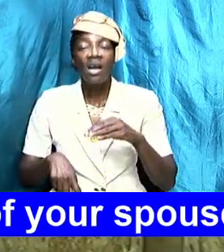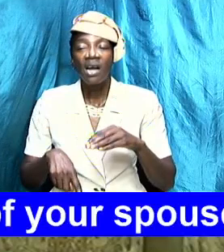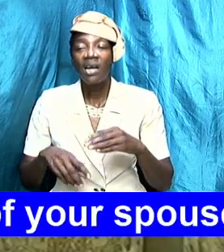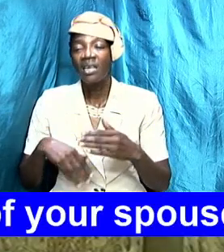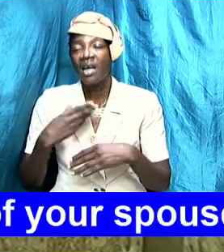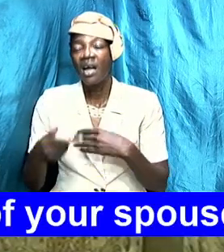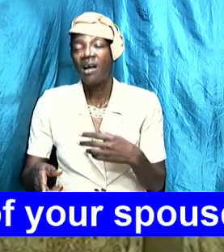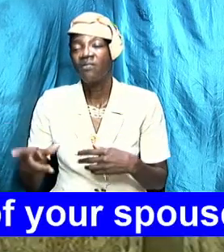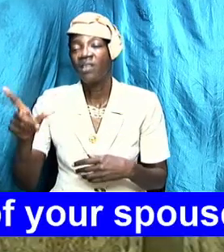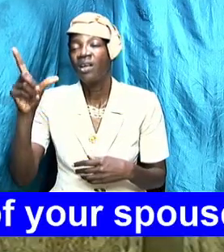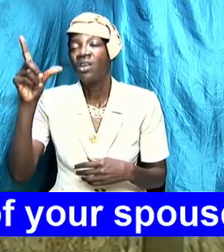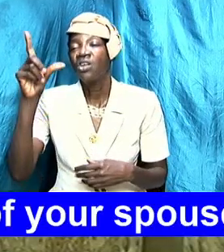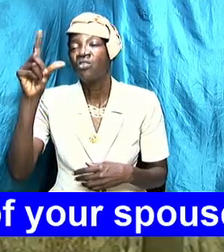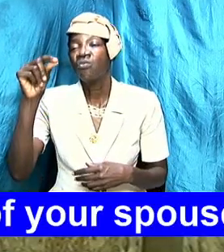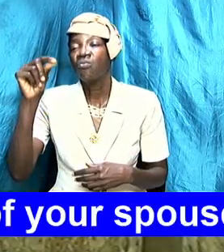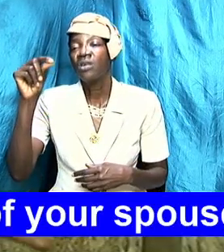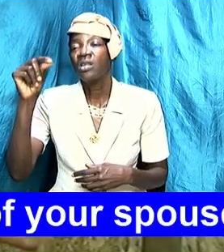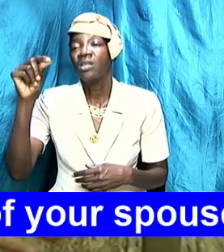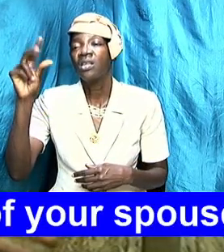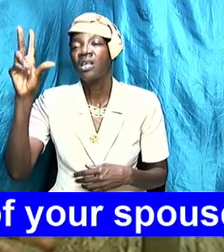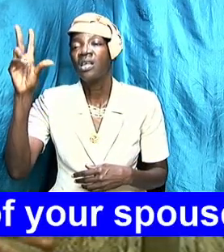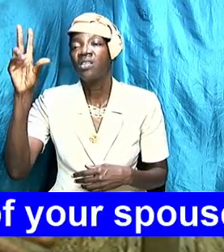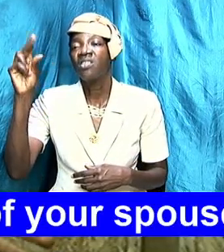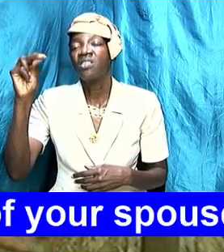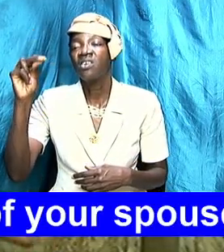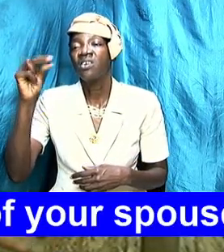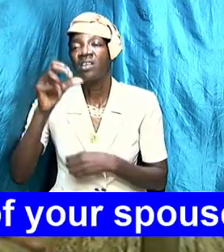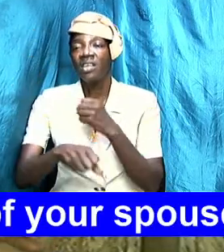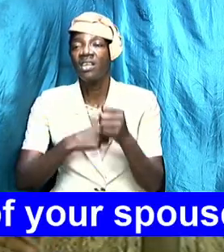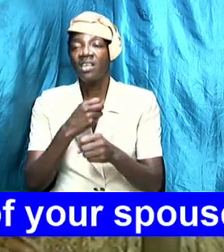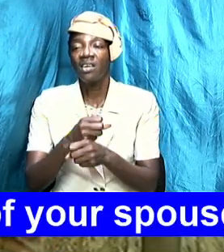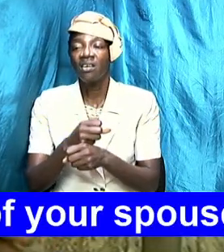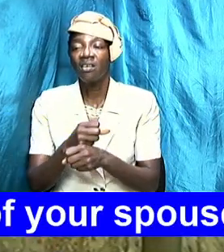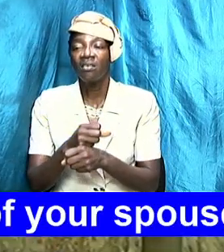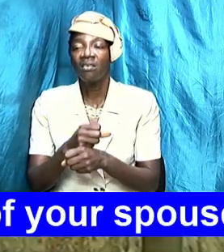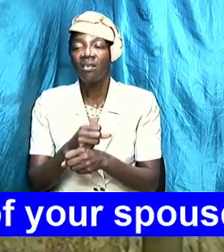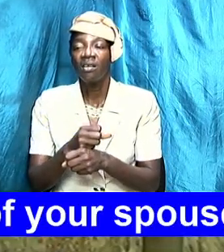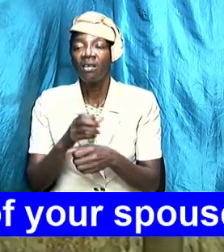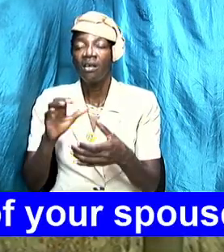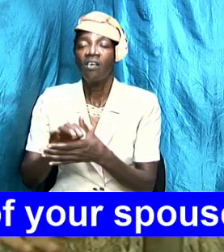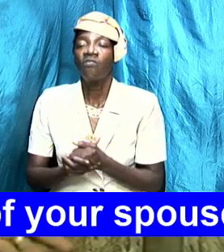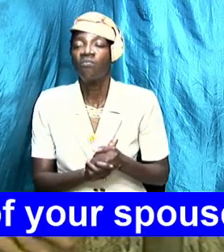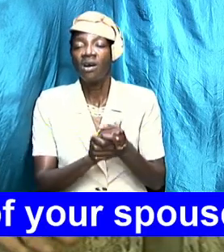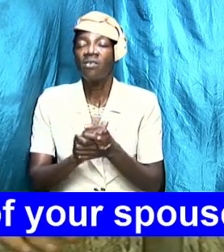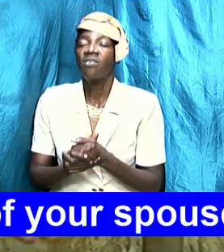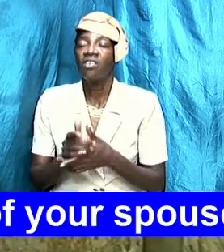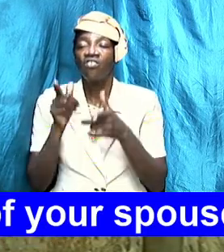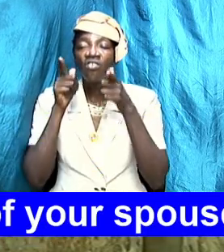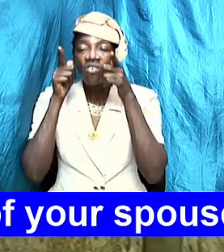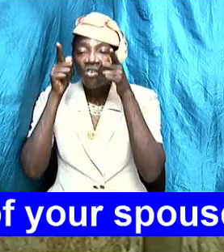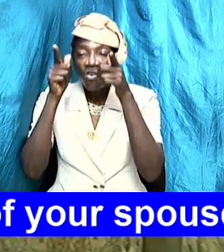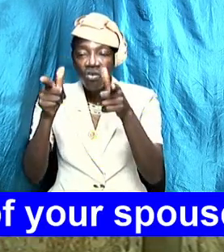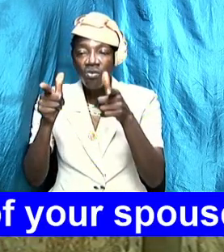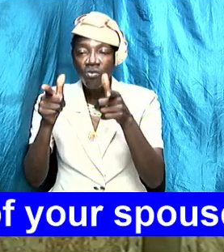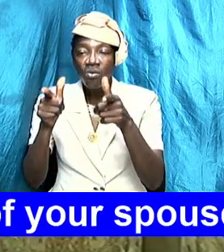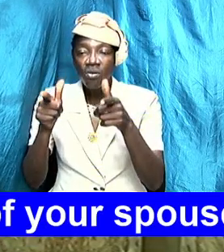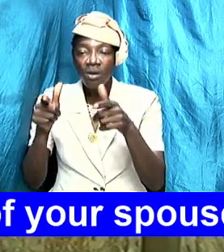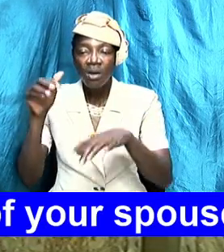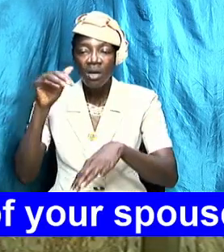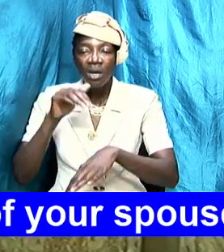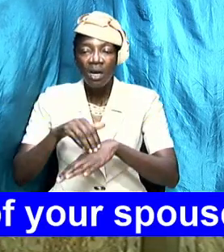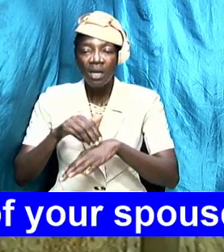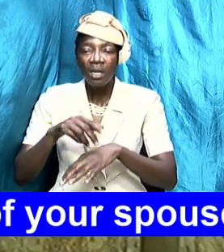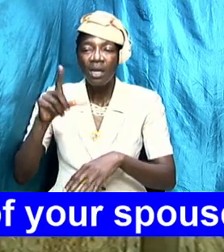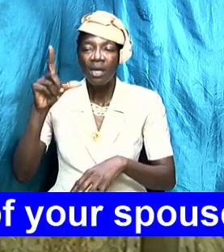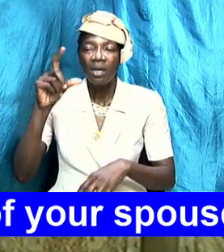20 and 30 years look over of marriage look over at a 25 year old